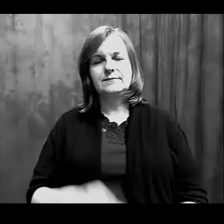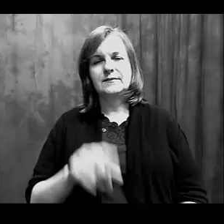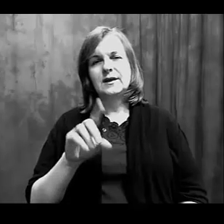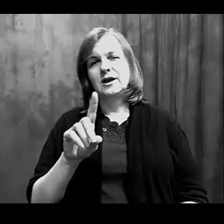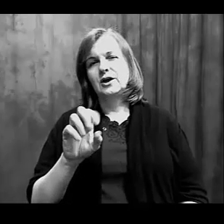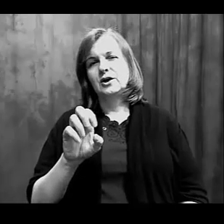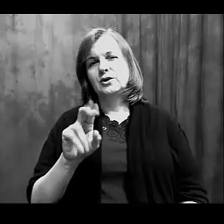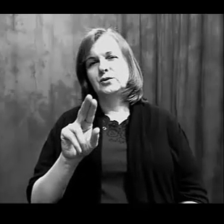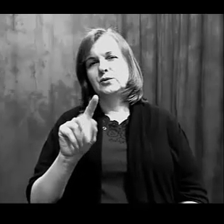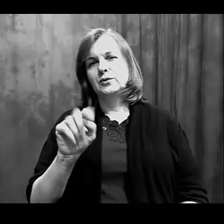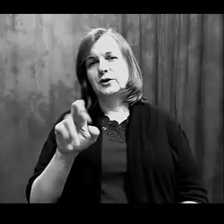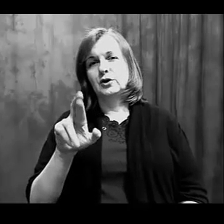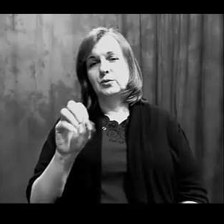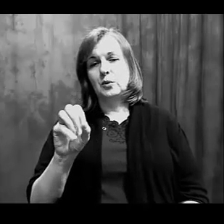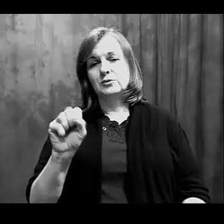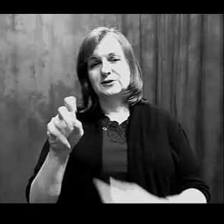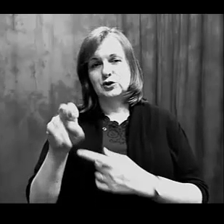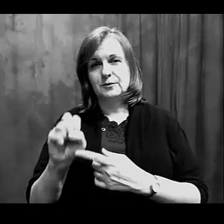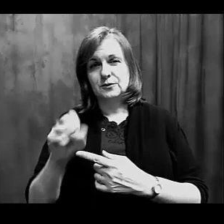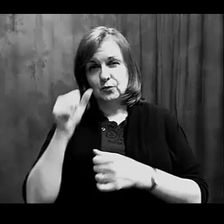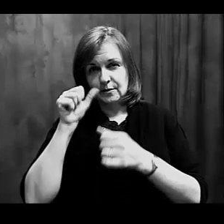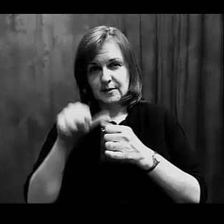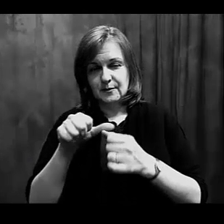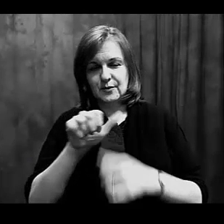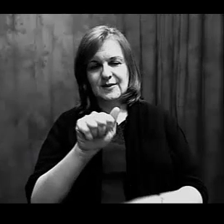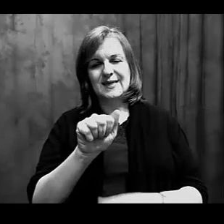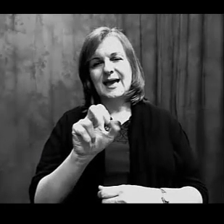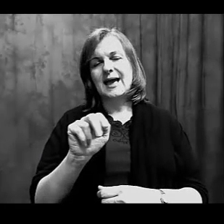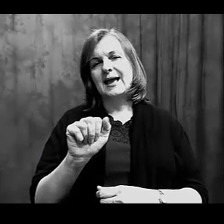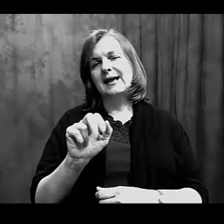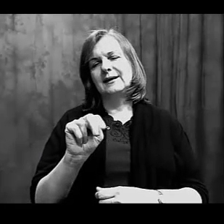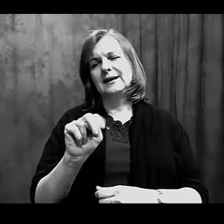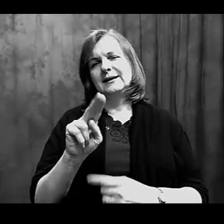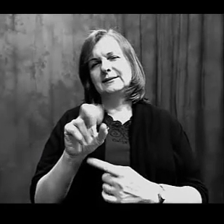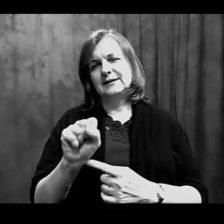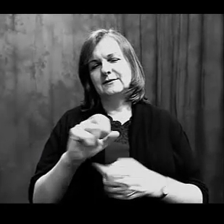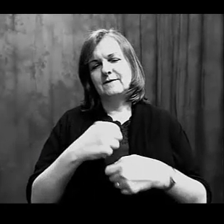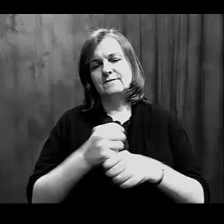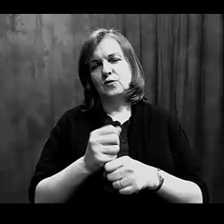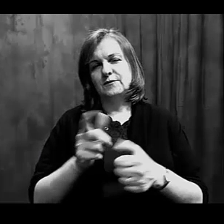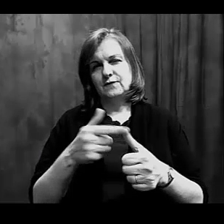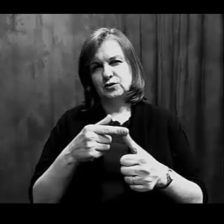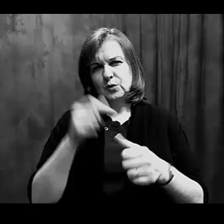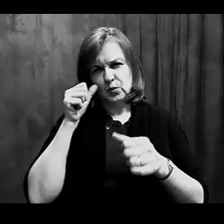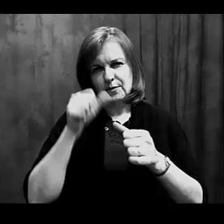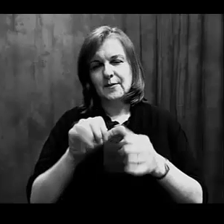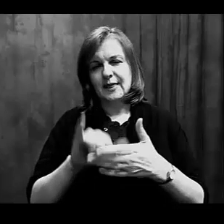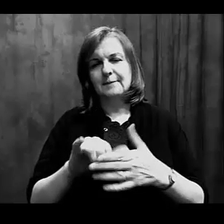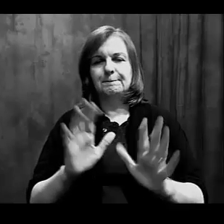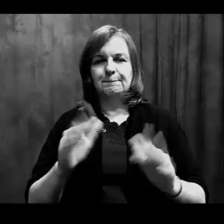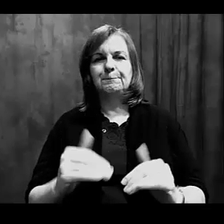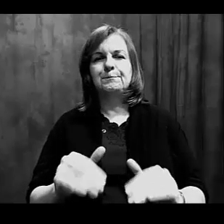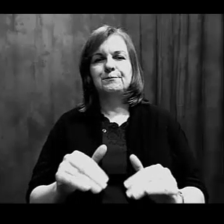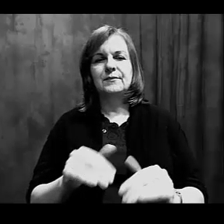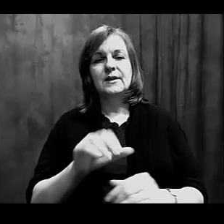In our deuterostomes, we've talked before, anus forms first. These are kind of the highlights.